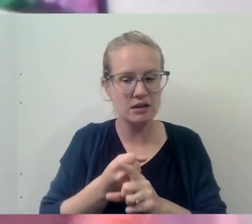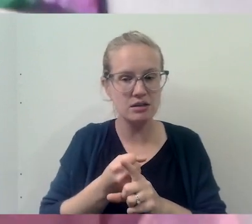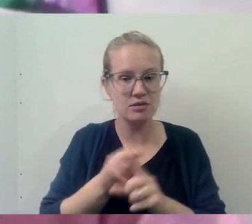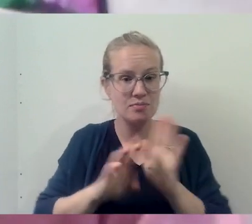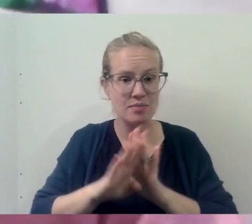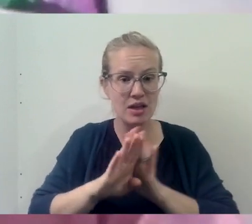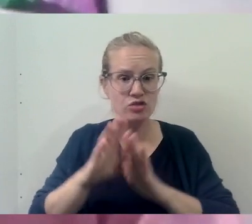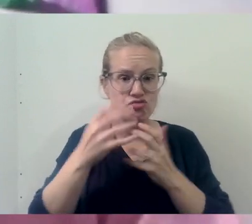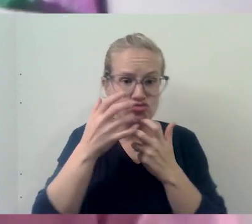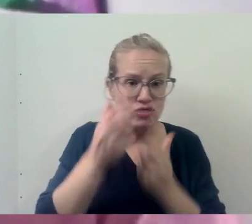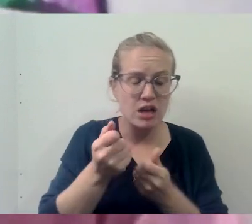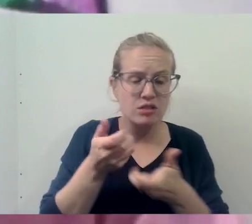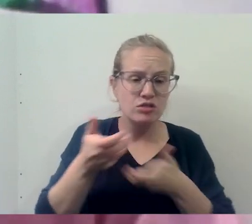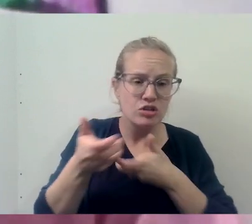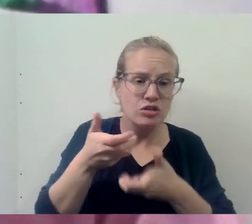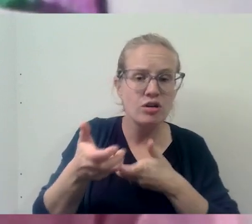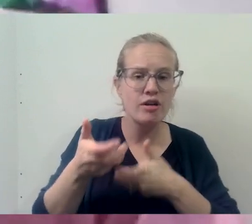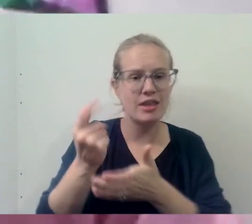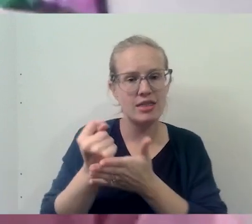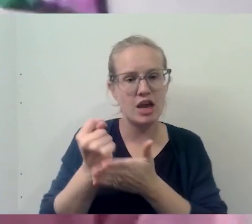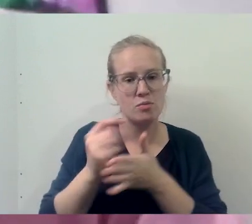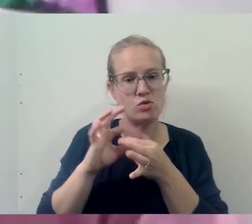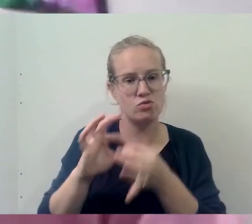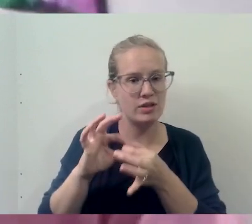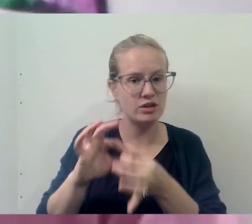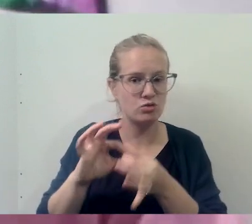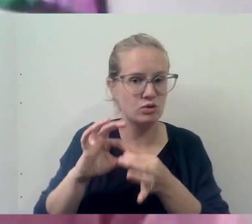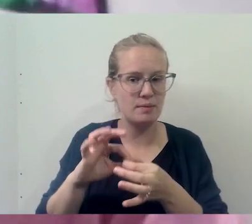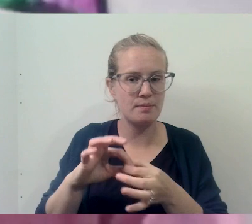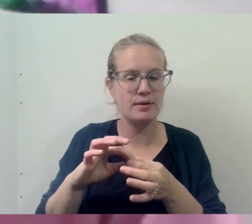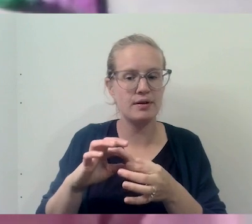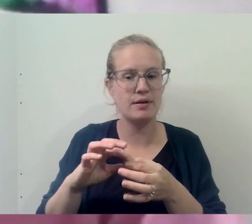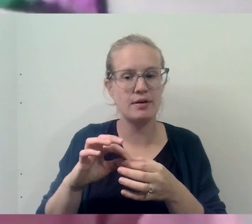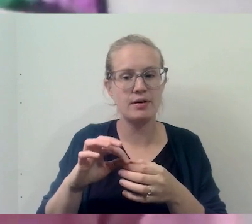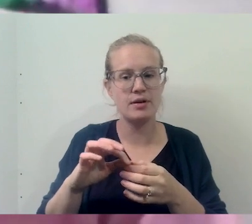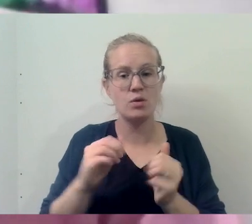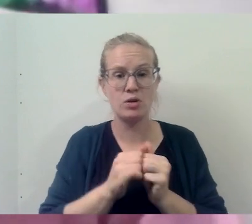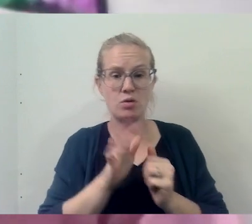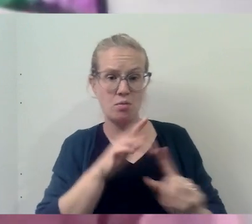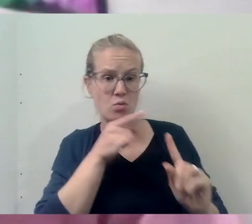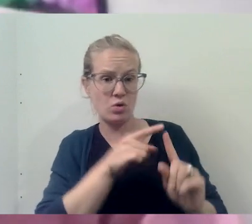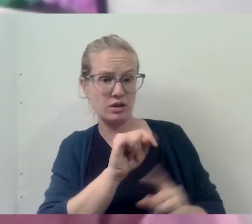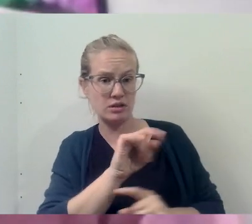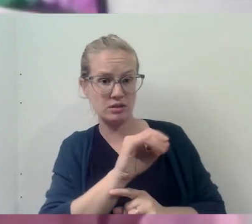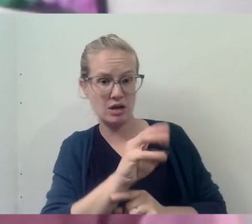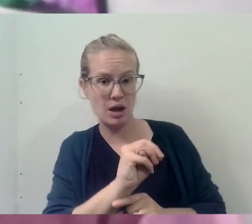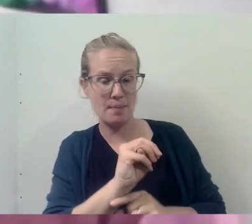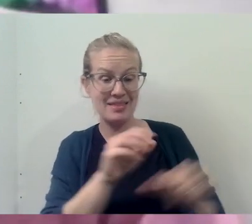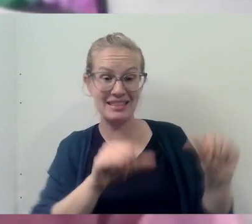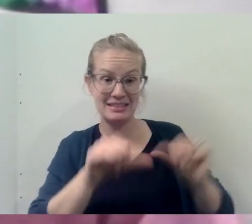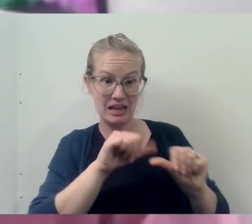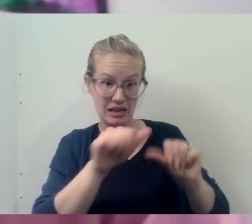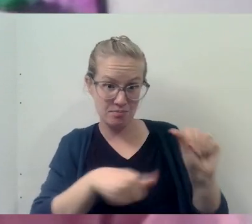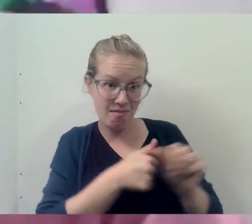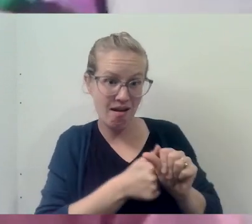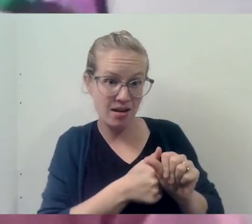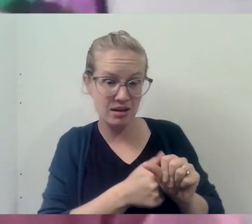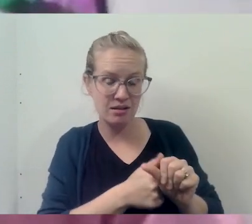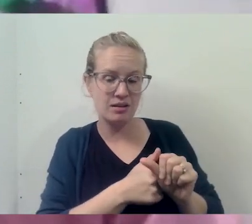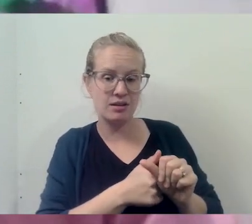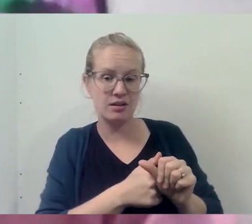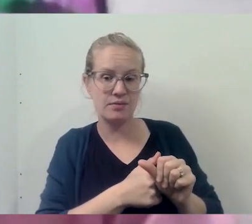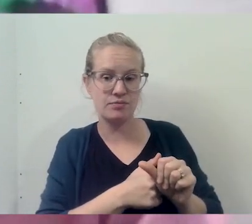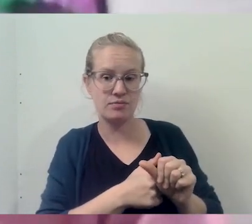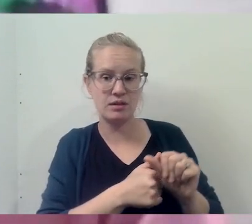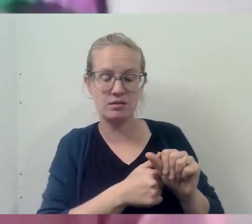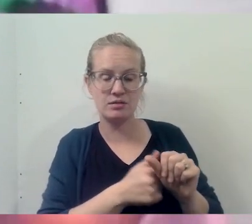trust and rapport and the therapeutic relationship. And kind of to your point, Tom, the science behind that is, you know,